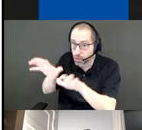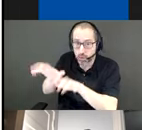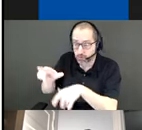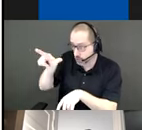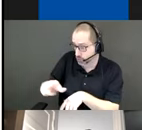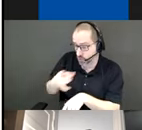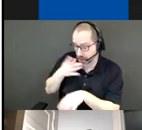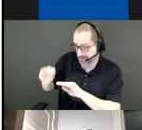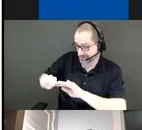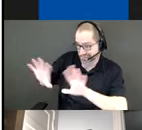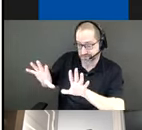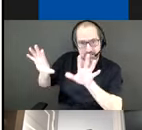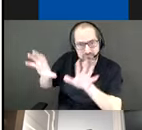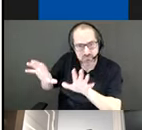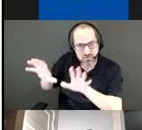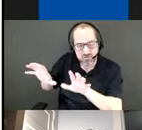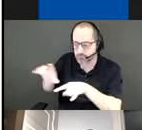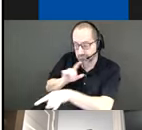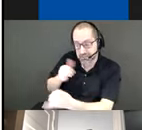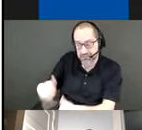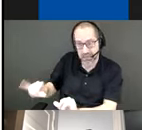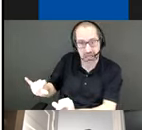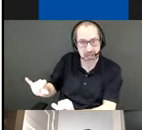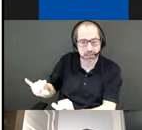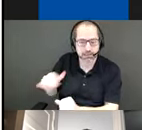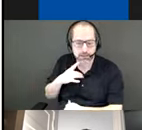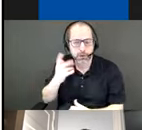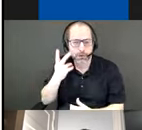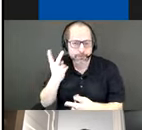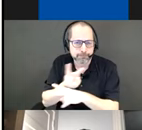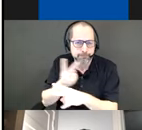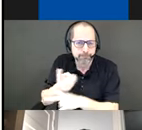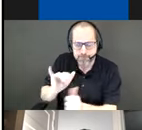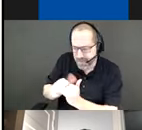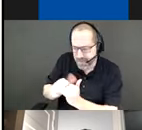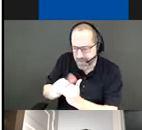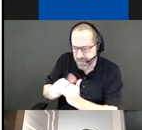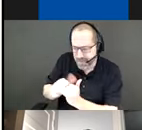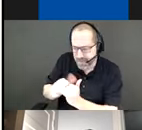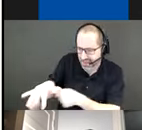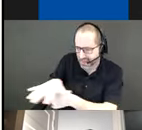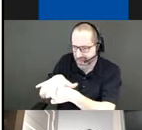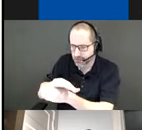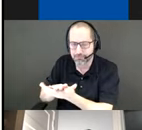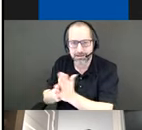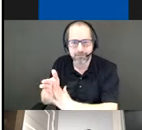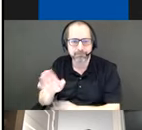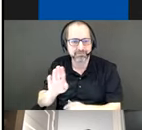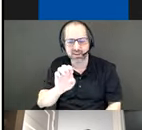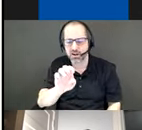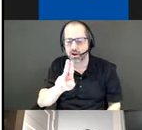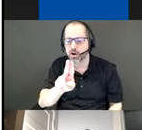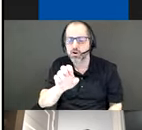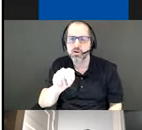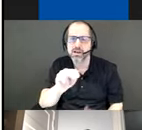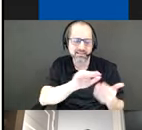we can refocus this space and re-envision what an urban ecology can be for Toronto in this space